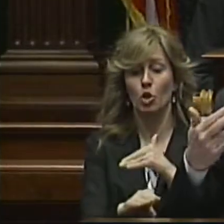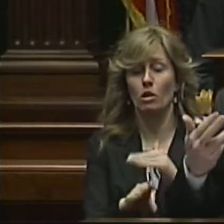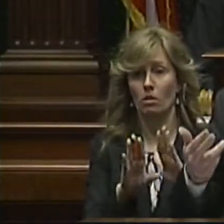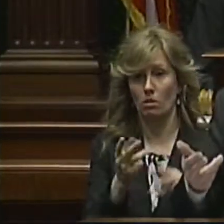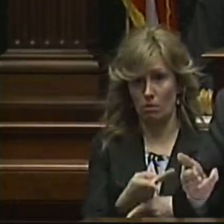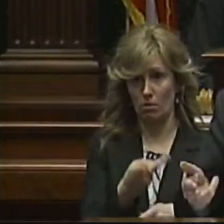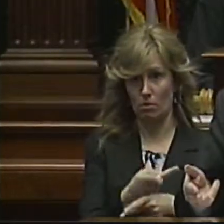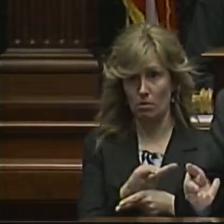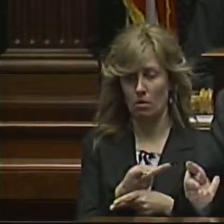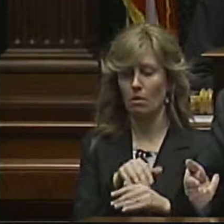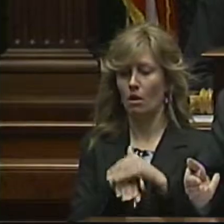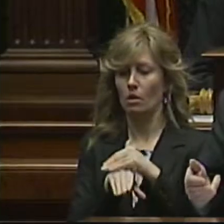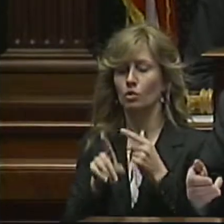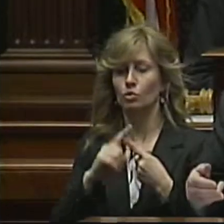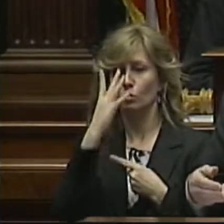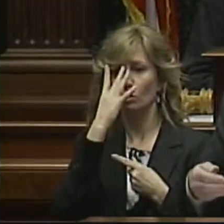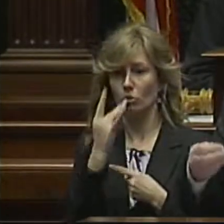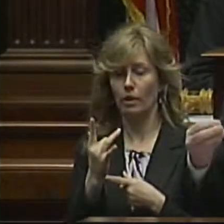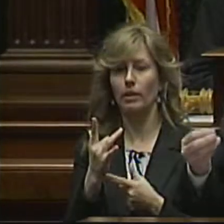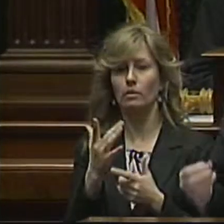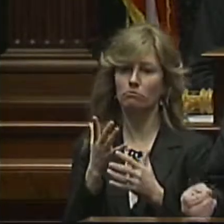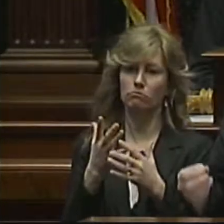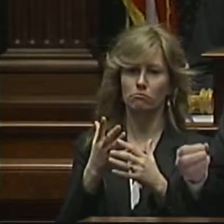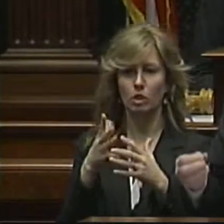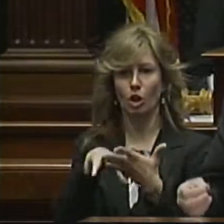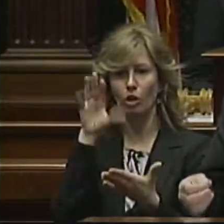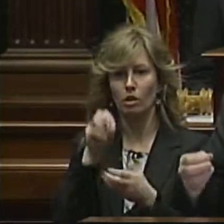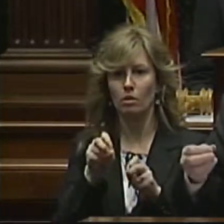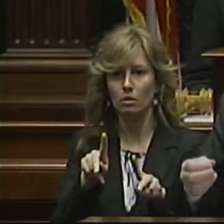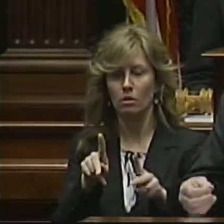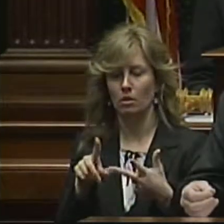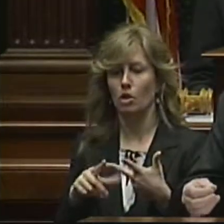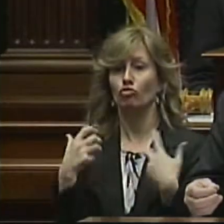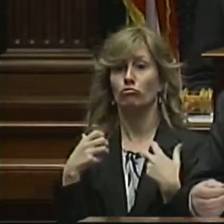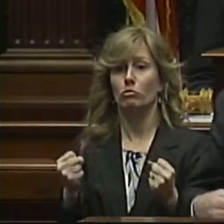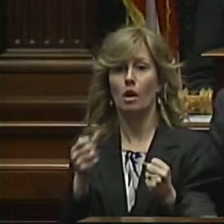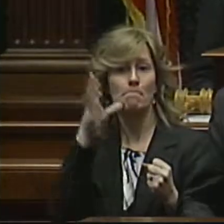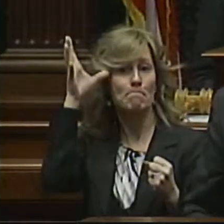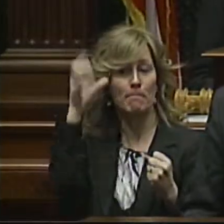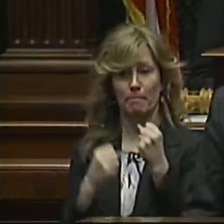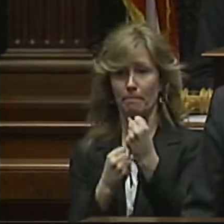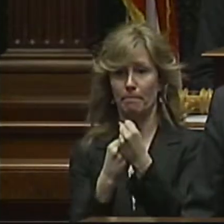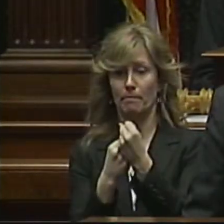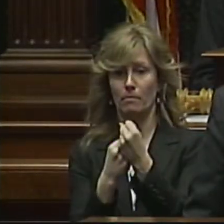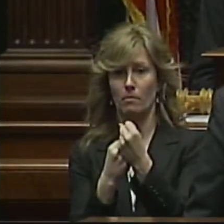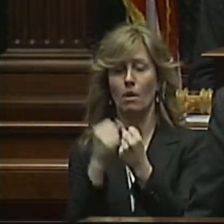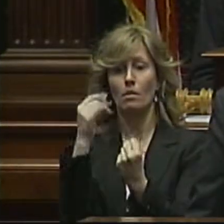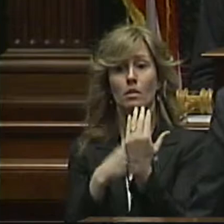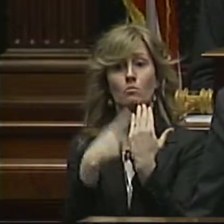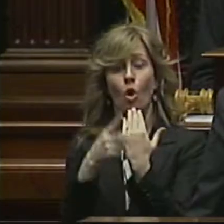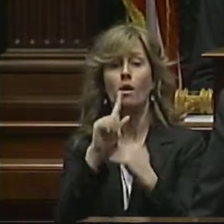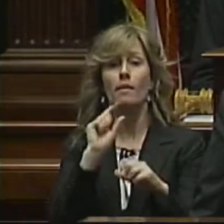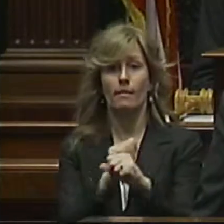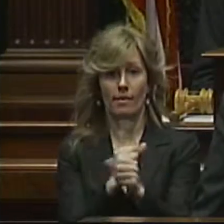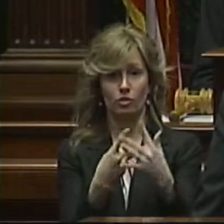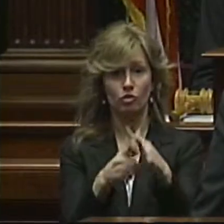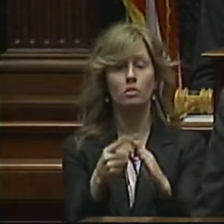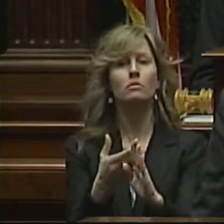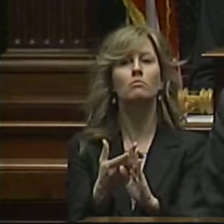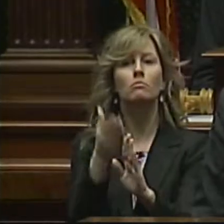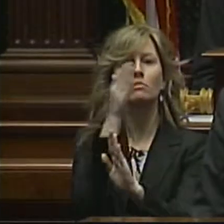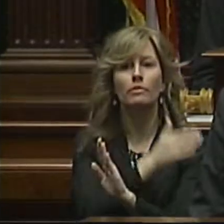access to early learning opportunities, and strong parent support. This initiative actually starts before